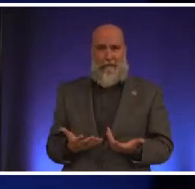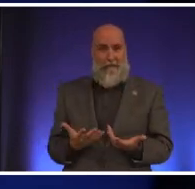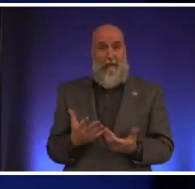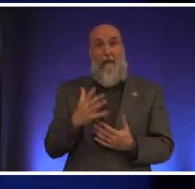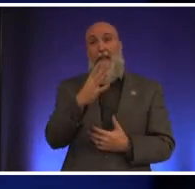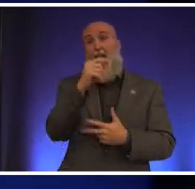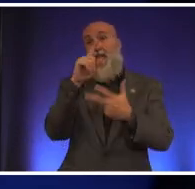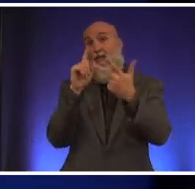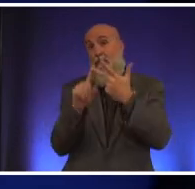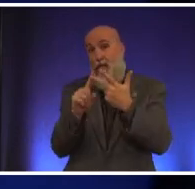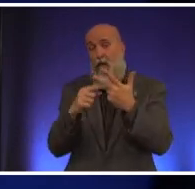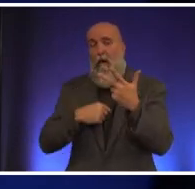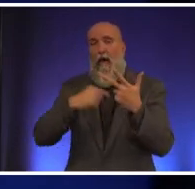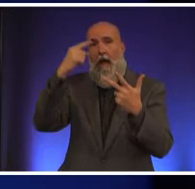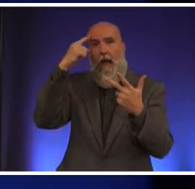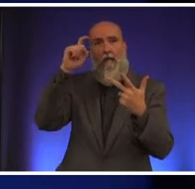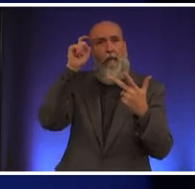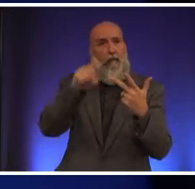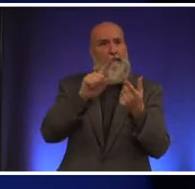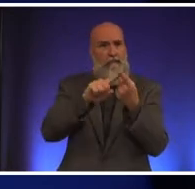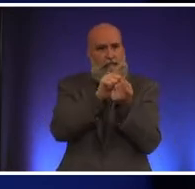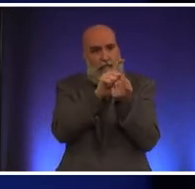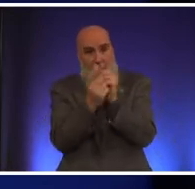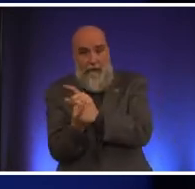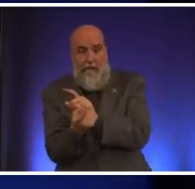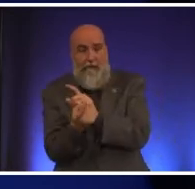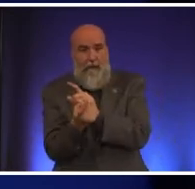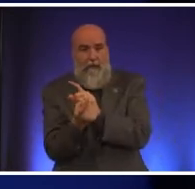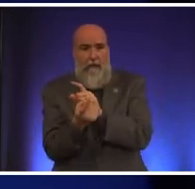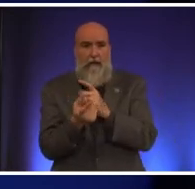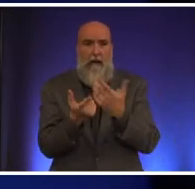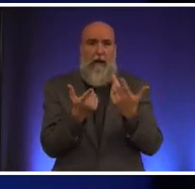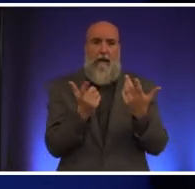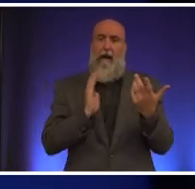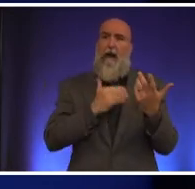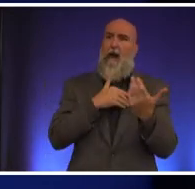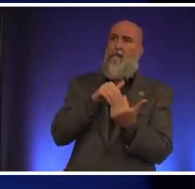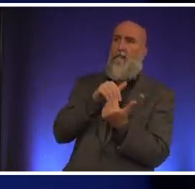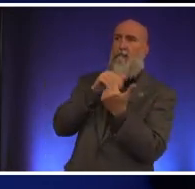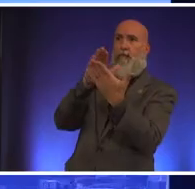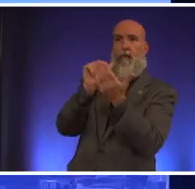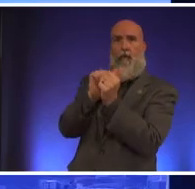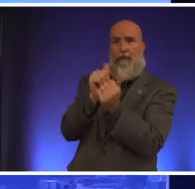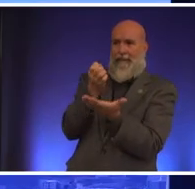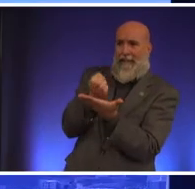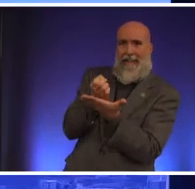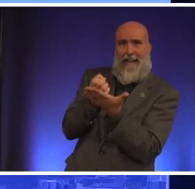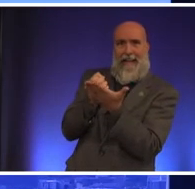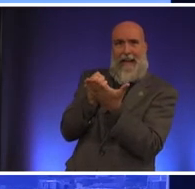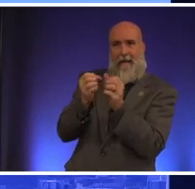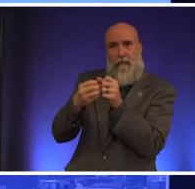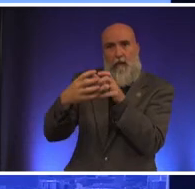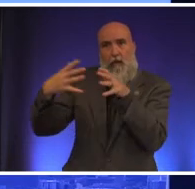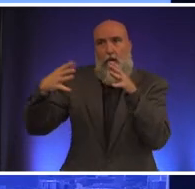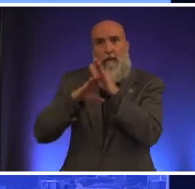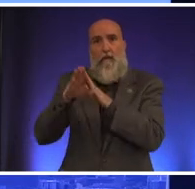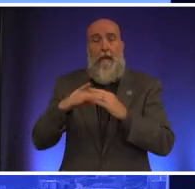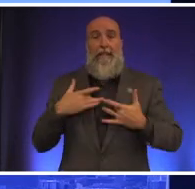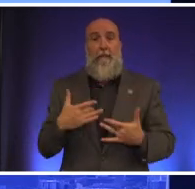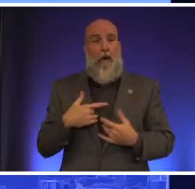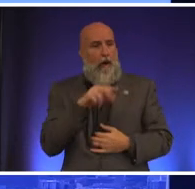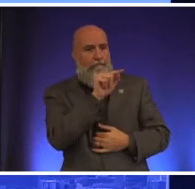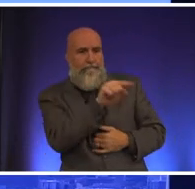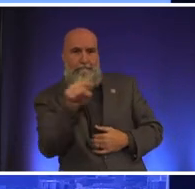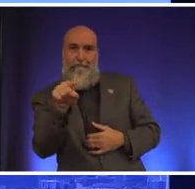then the third thing is i think we need to be changing the way we approach economic development typically we just count the number of new